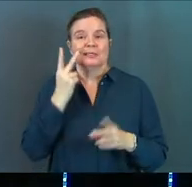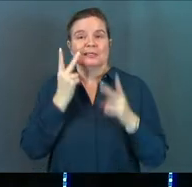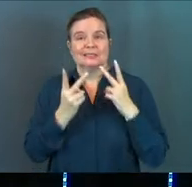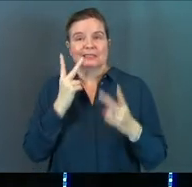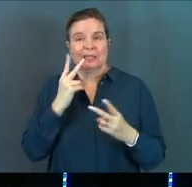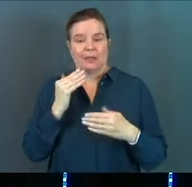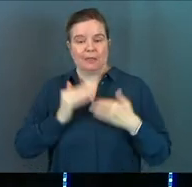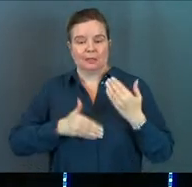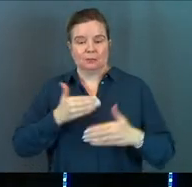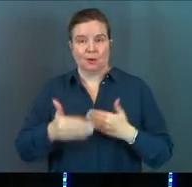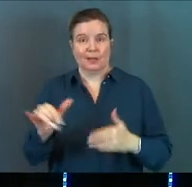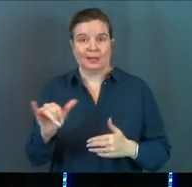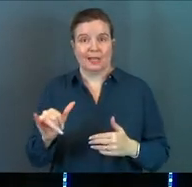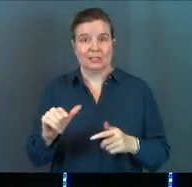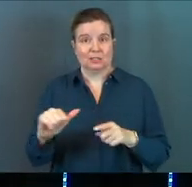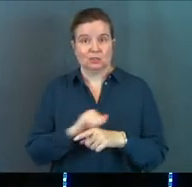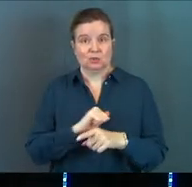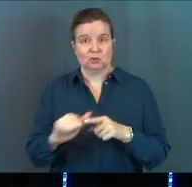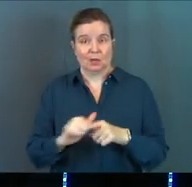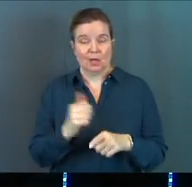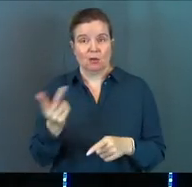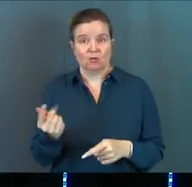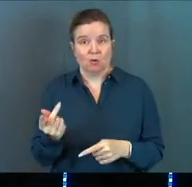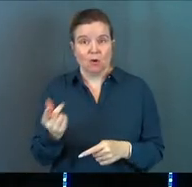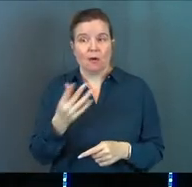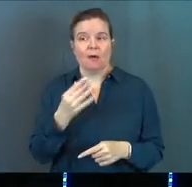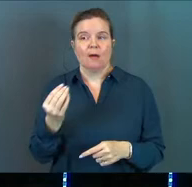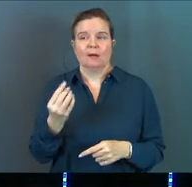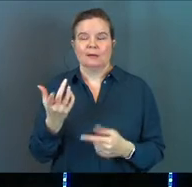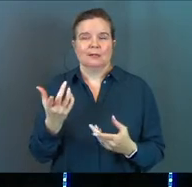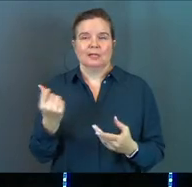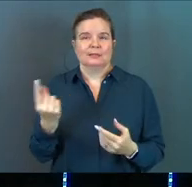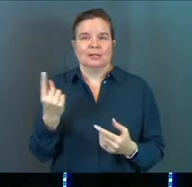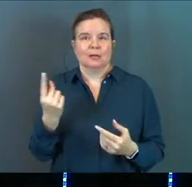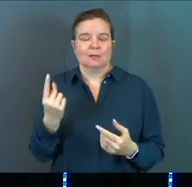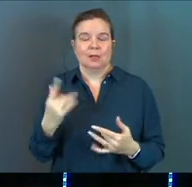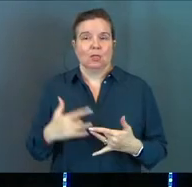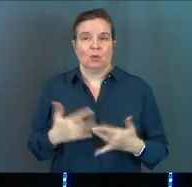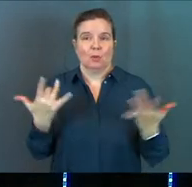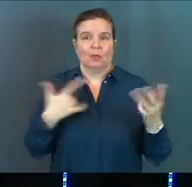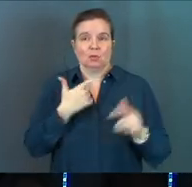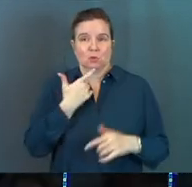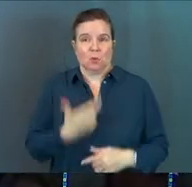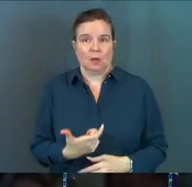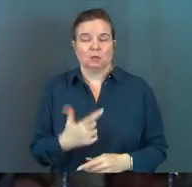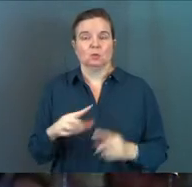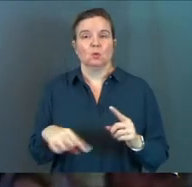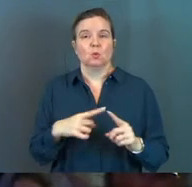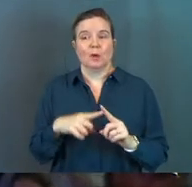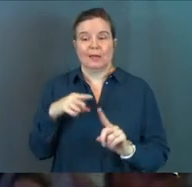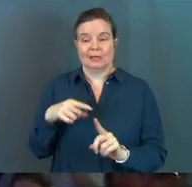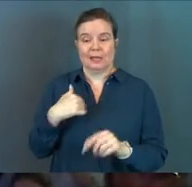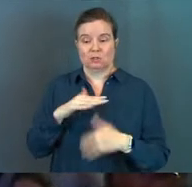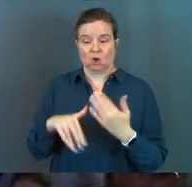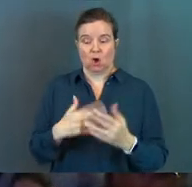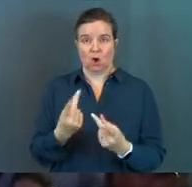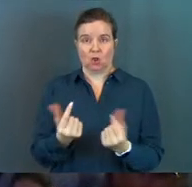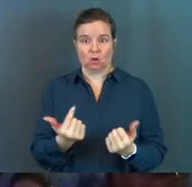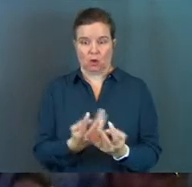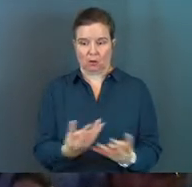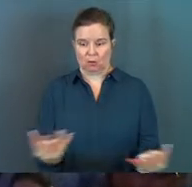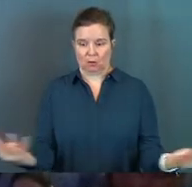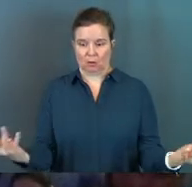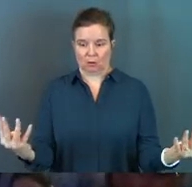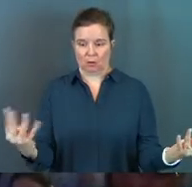see this process as he trains the dogs and it's just something thrilling to watch when he's got all the dogs